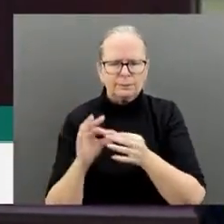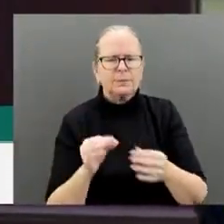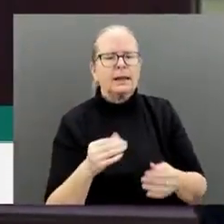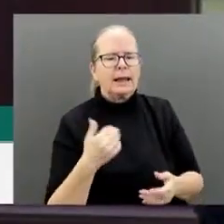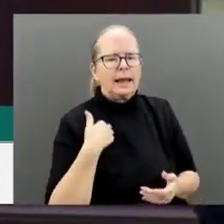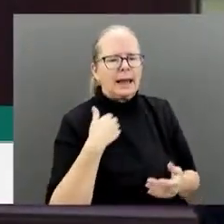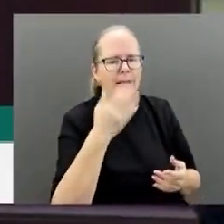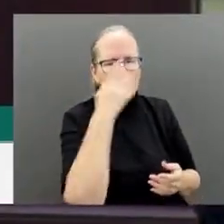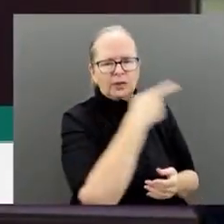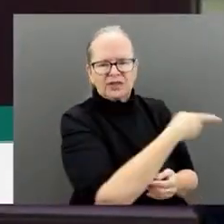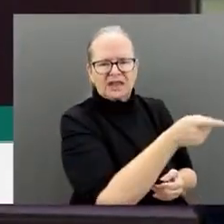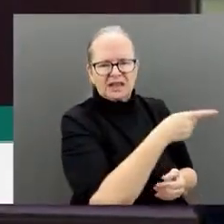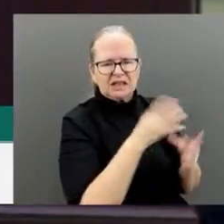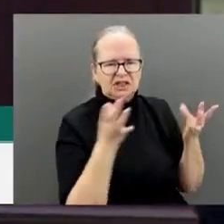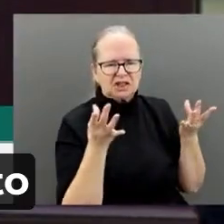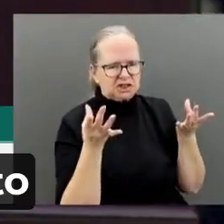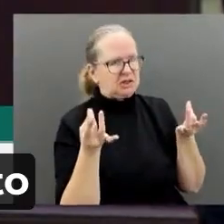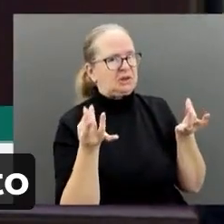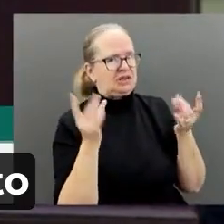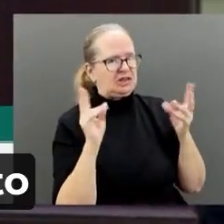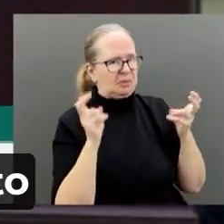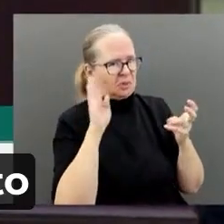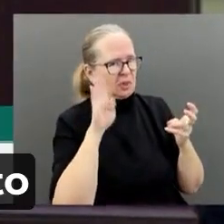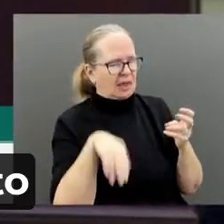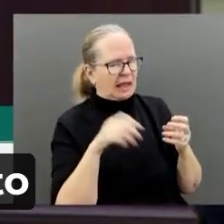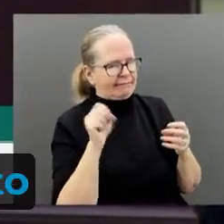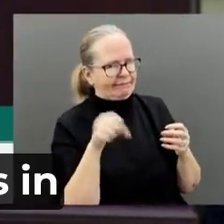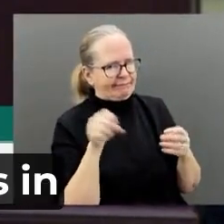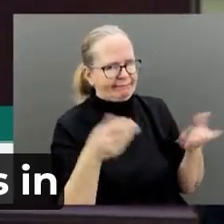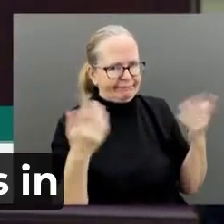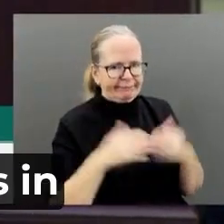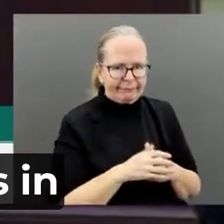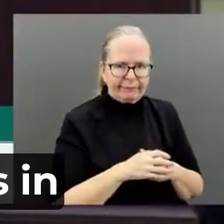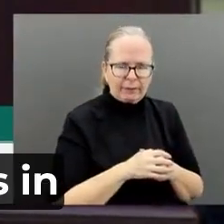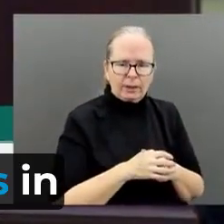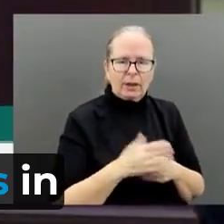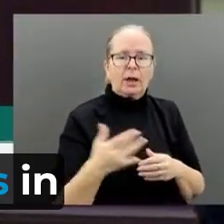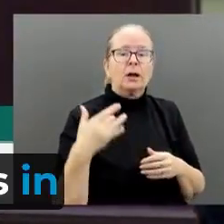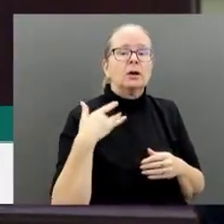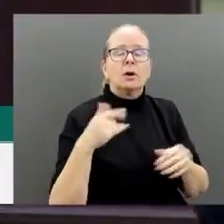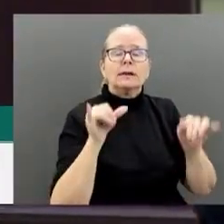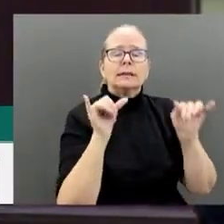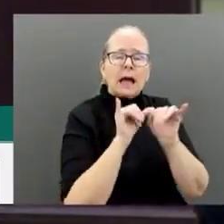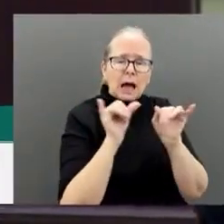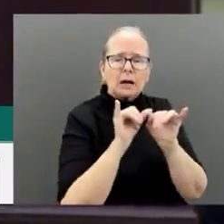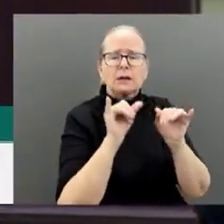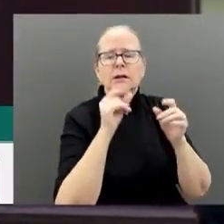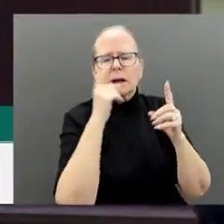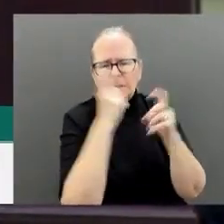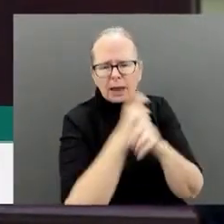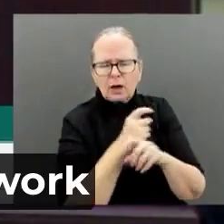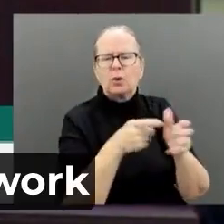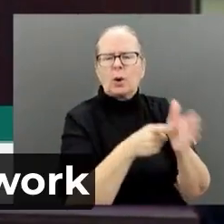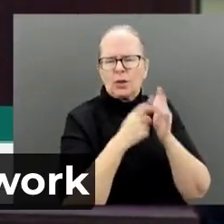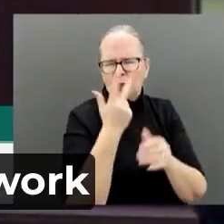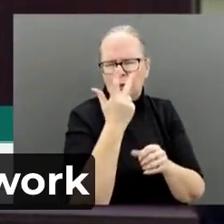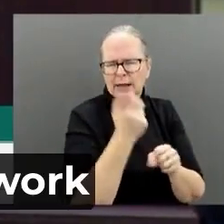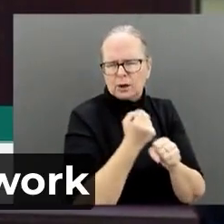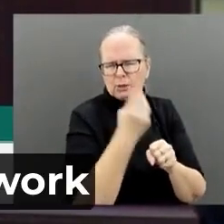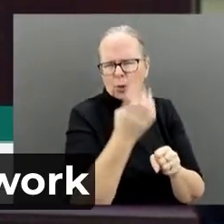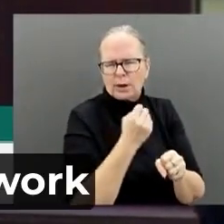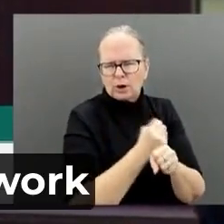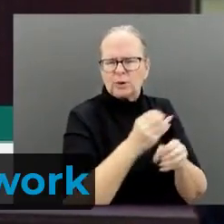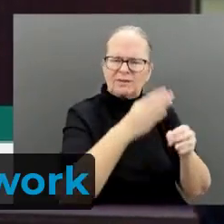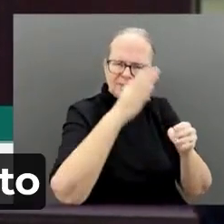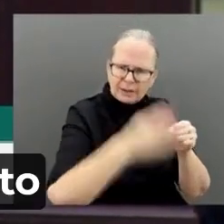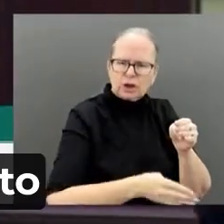Generally, depending on size and complexity, it takes three to four years to build a school and get kiddos in the seats. Mr. Speaker, our department